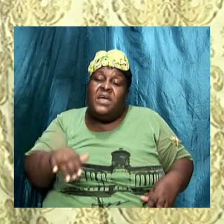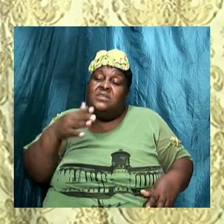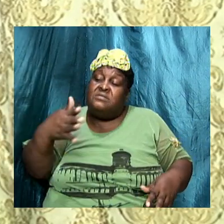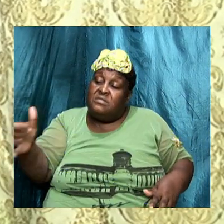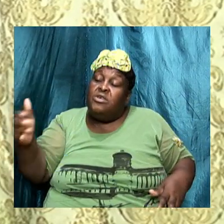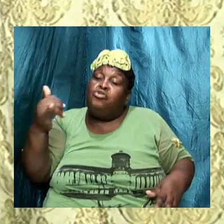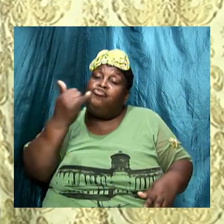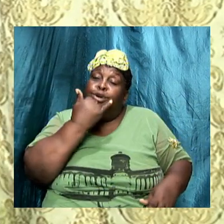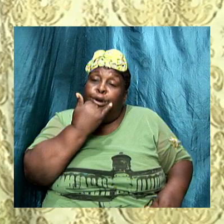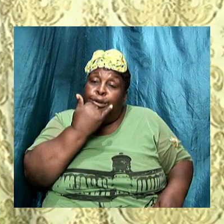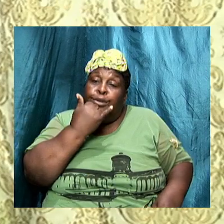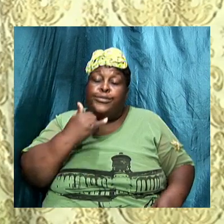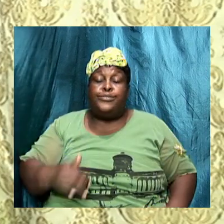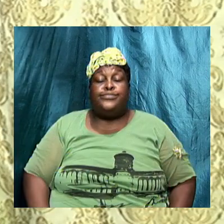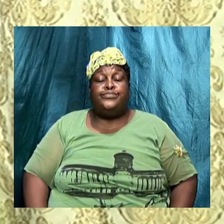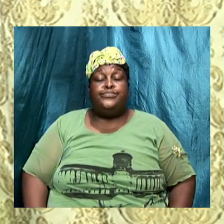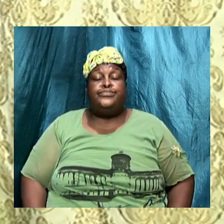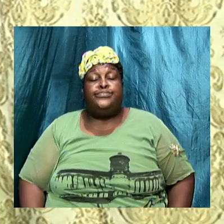wrong